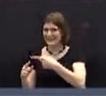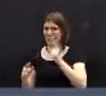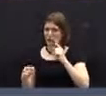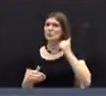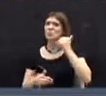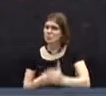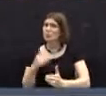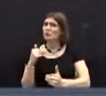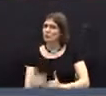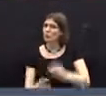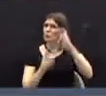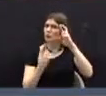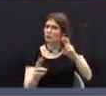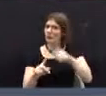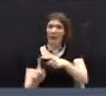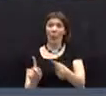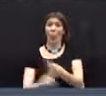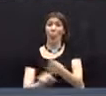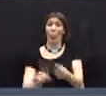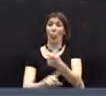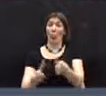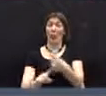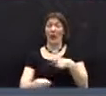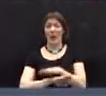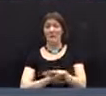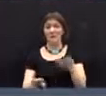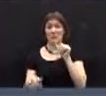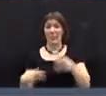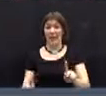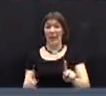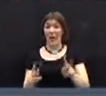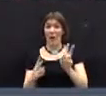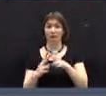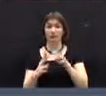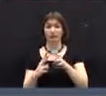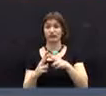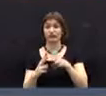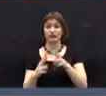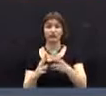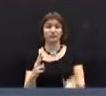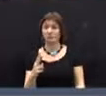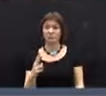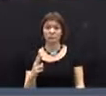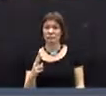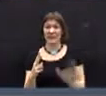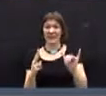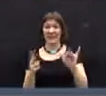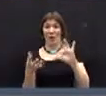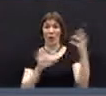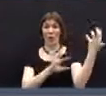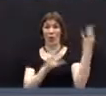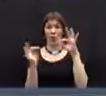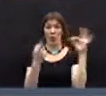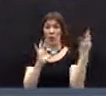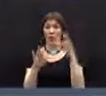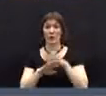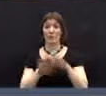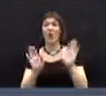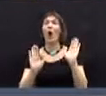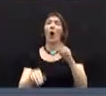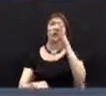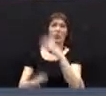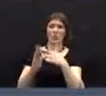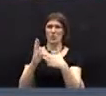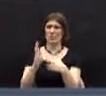So I think we should not allow routinely this kind of suspension of the rules.